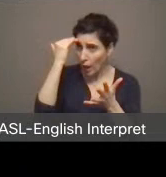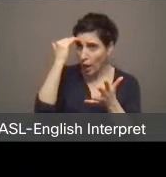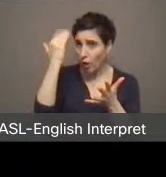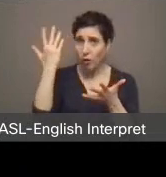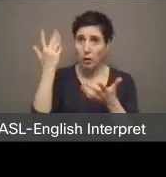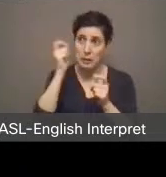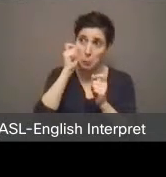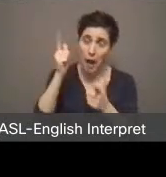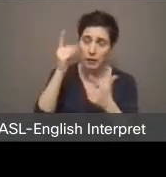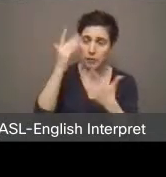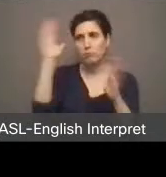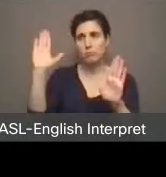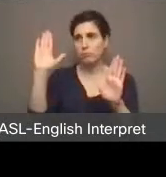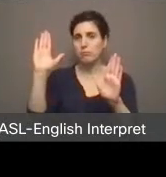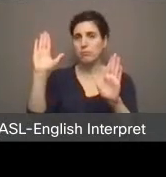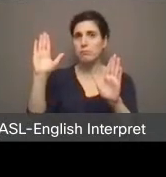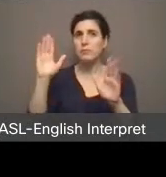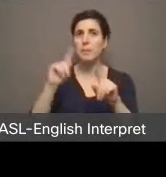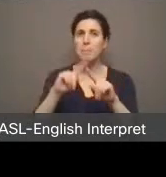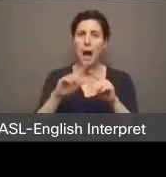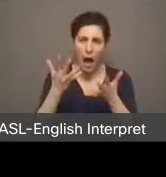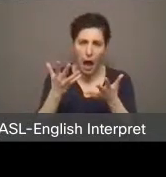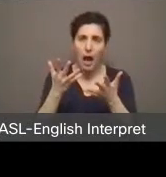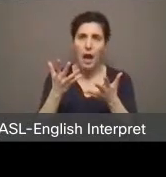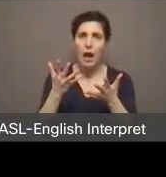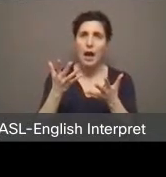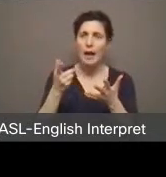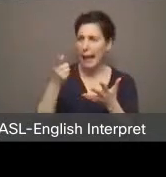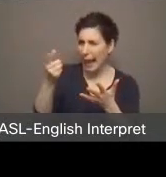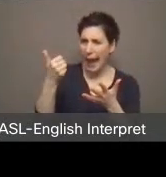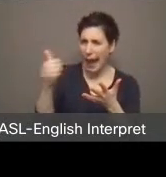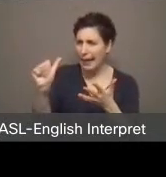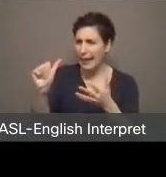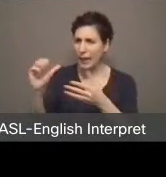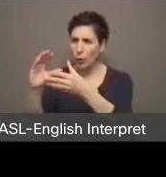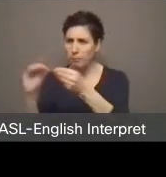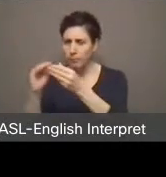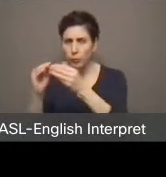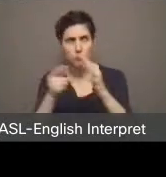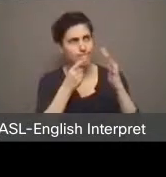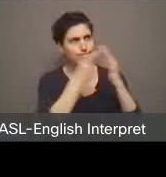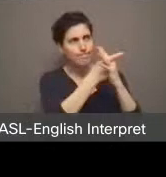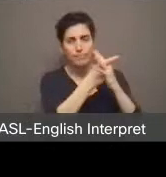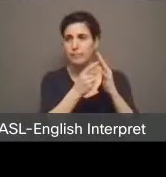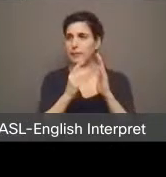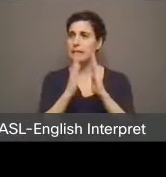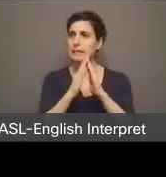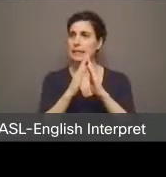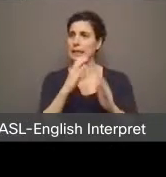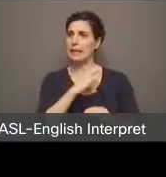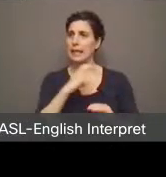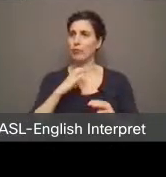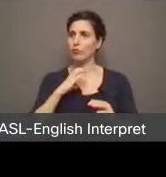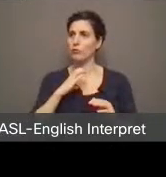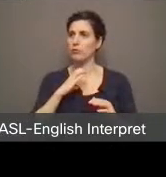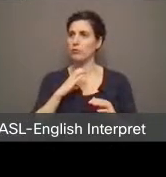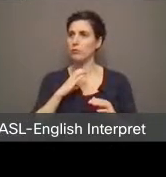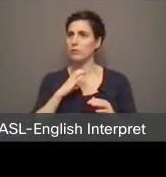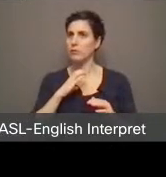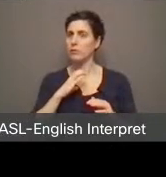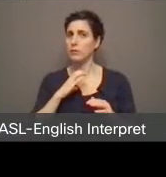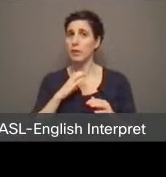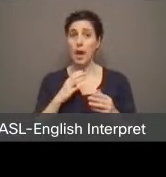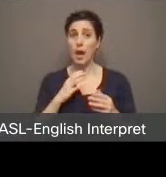Um, is there anything, any message you would send city council before we just go ahead and sell these